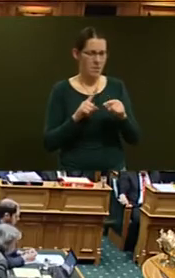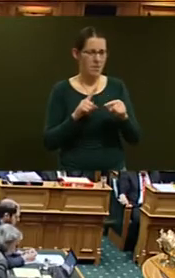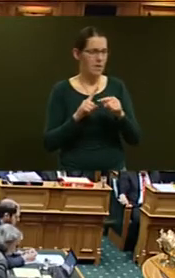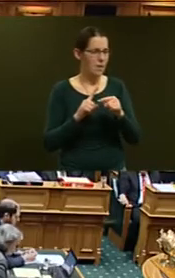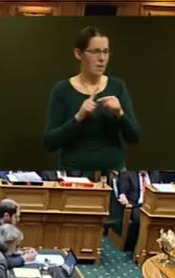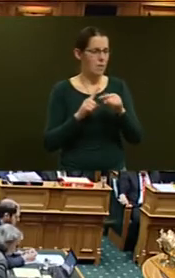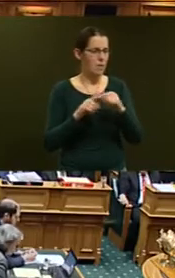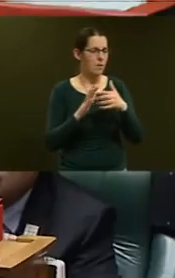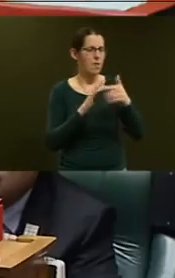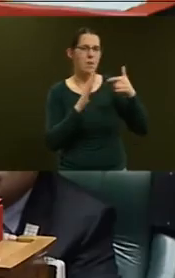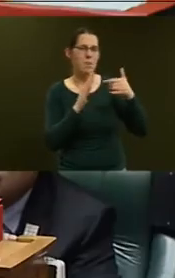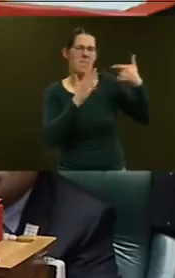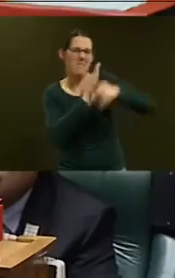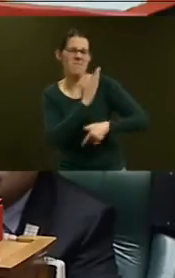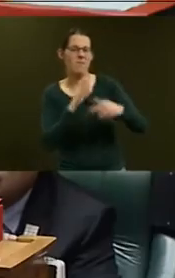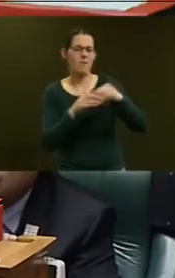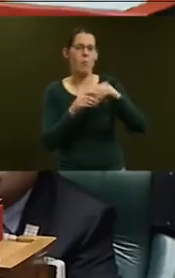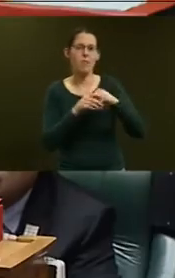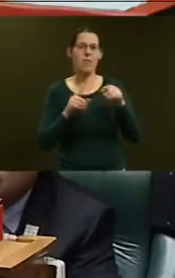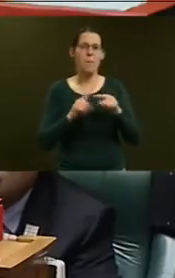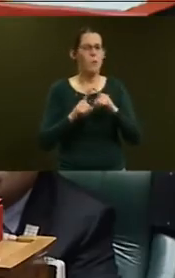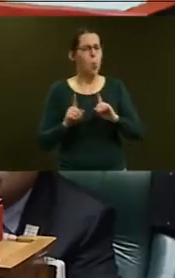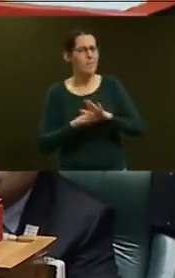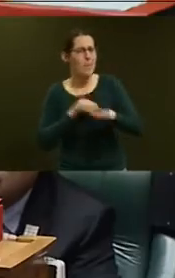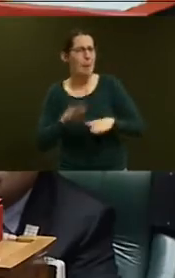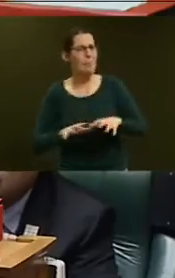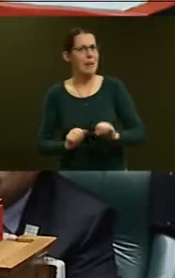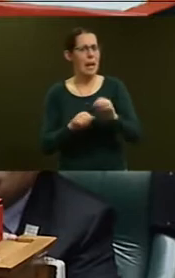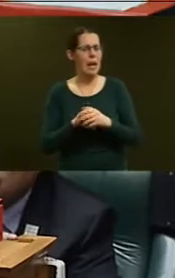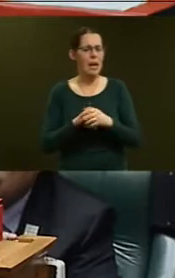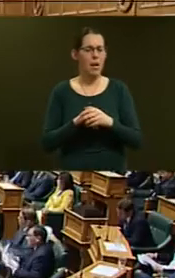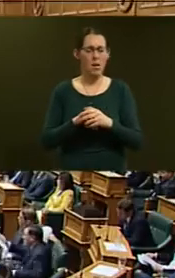Mr Speaker, I haven't been advised of that. Yeah.